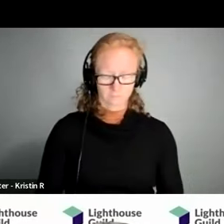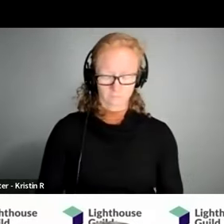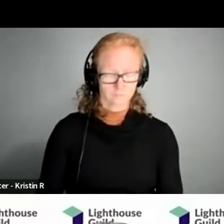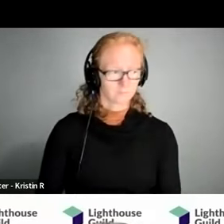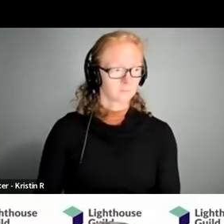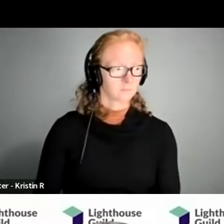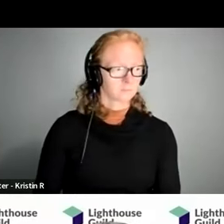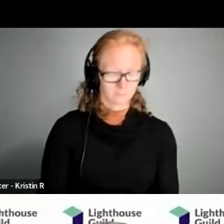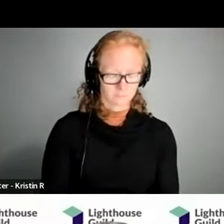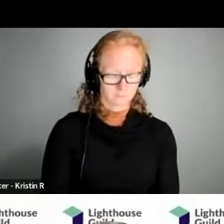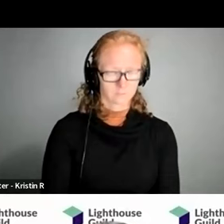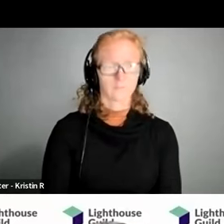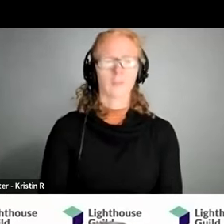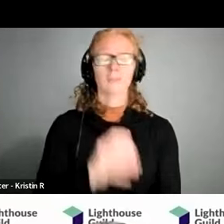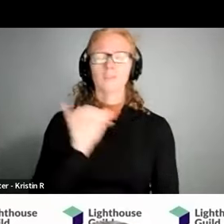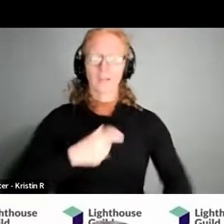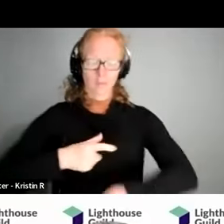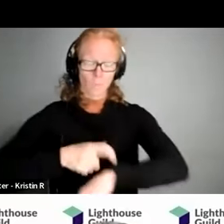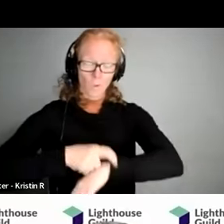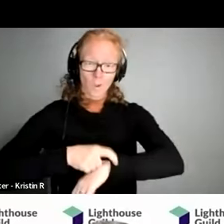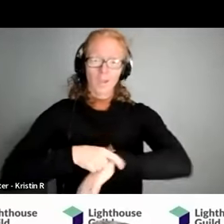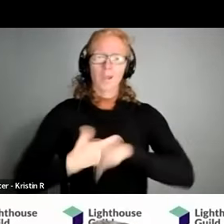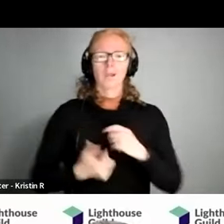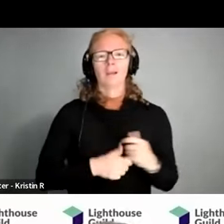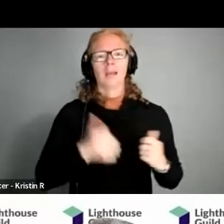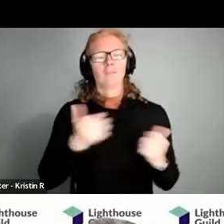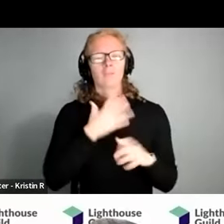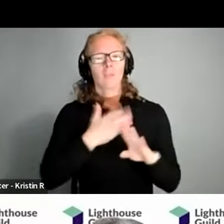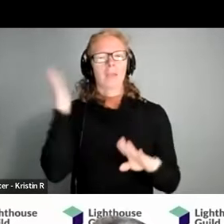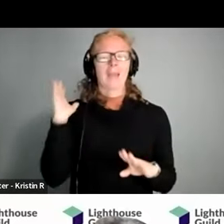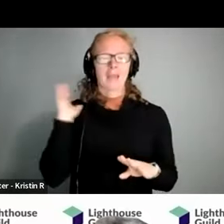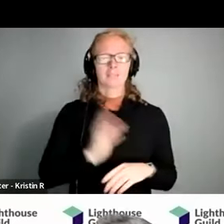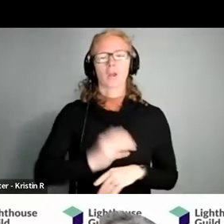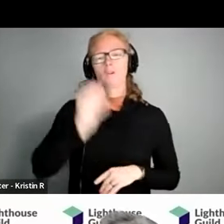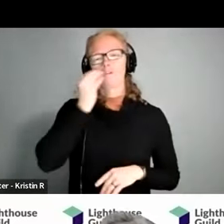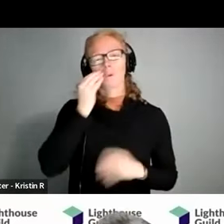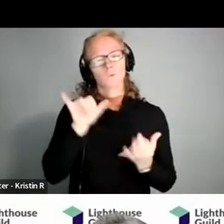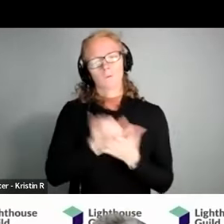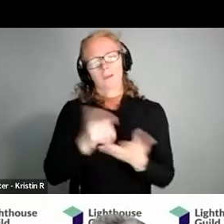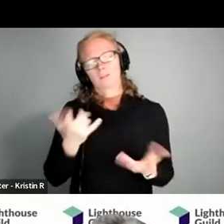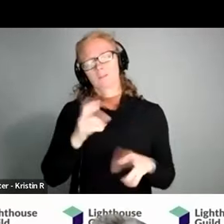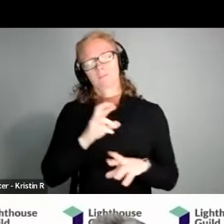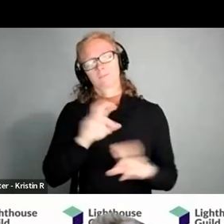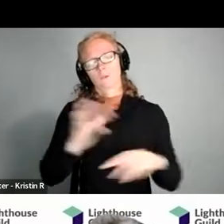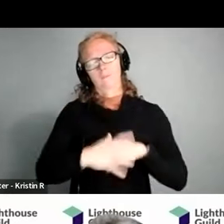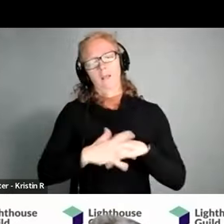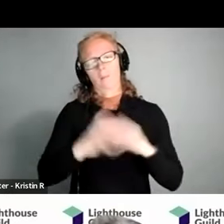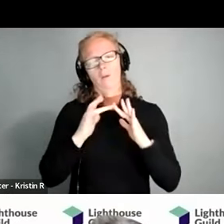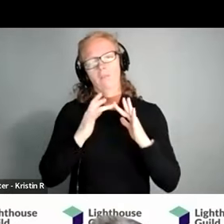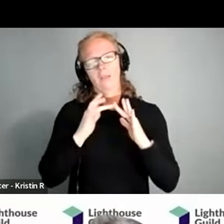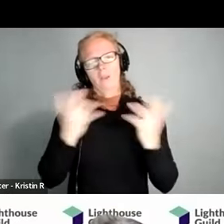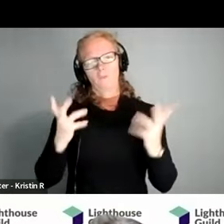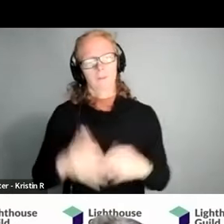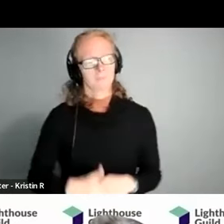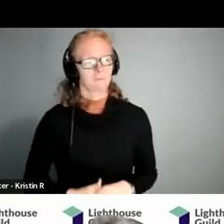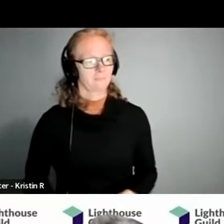and things from the past because now our phones do that as well if people do that those are readily available online okay